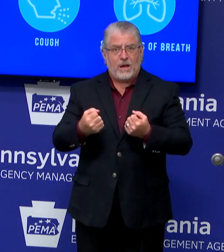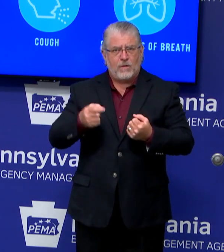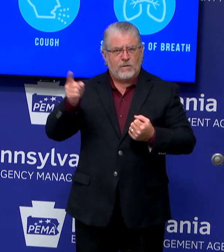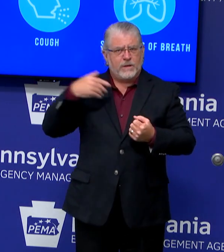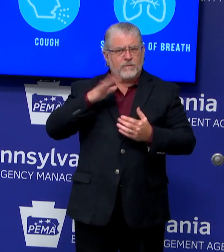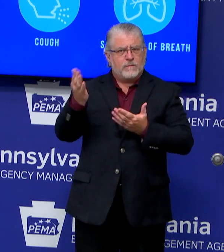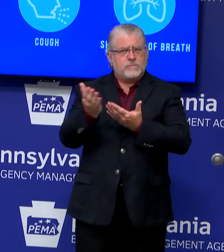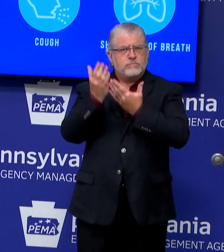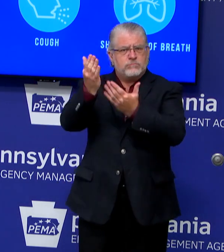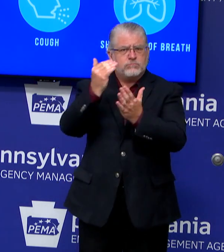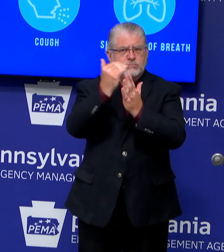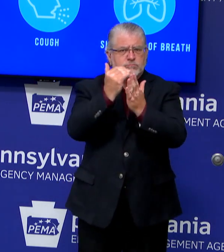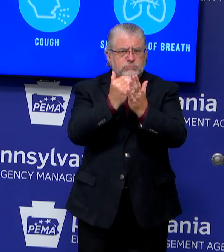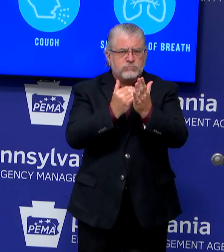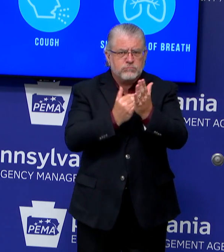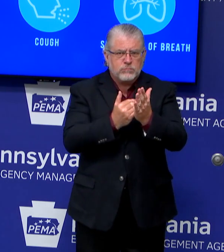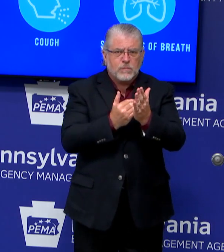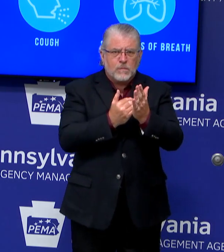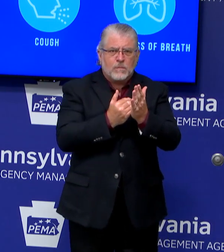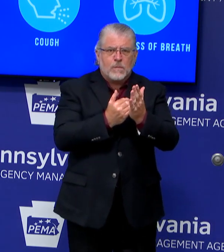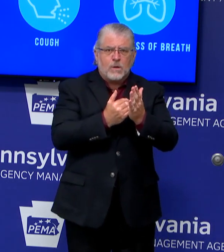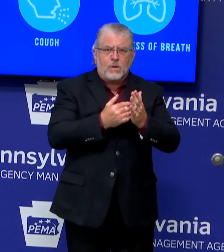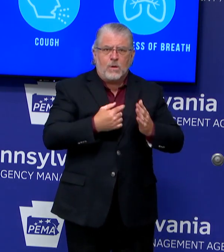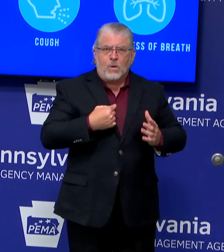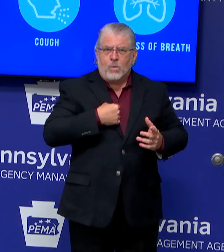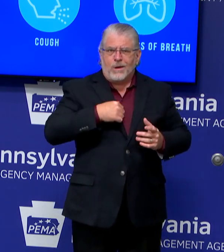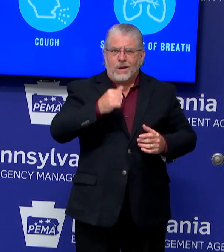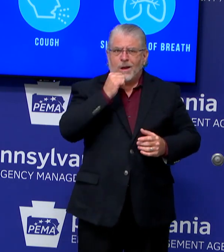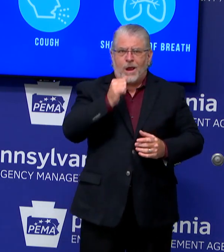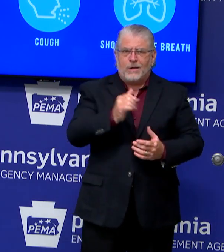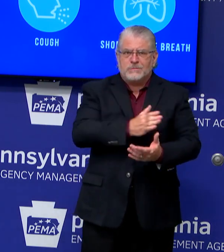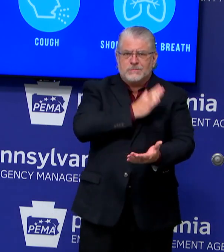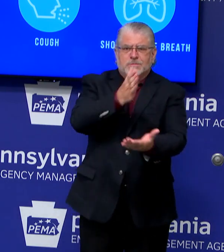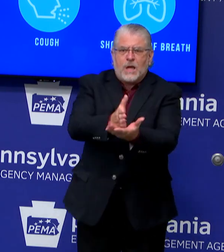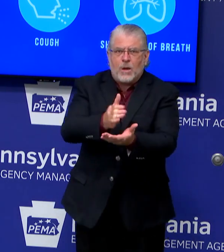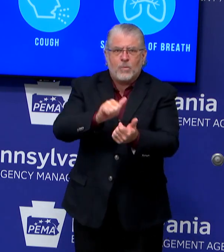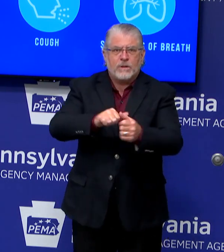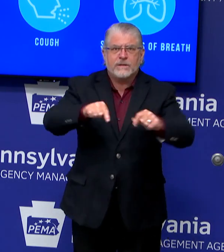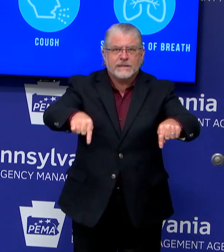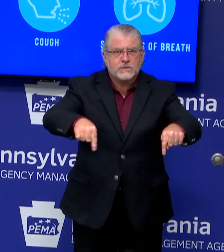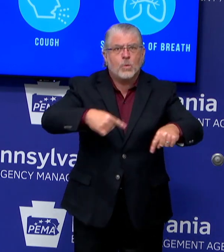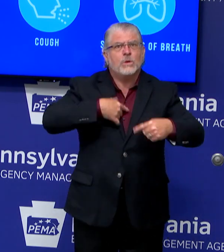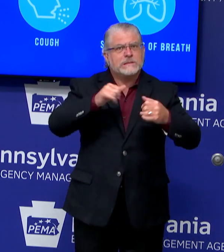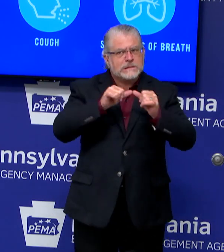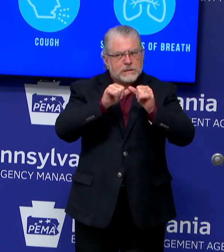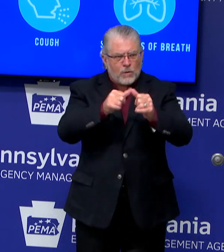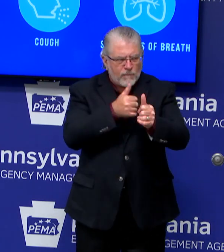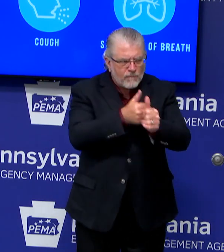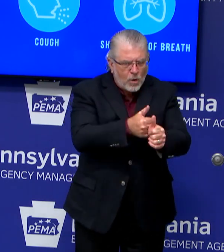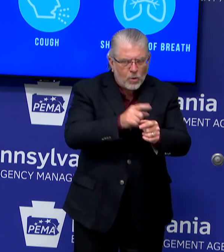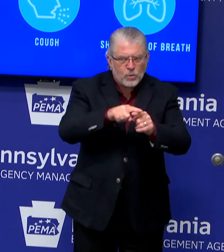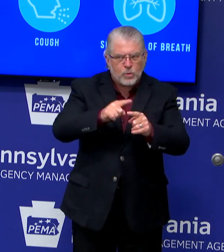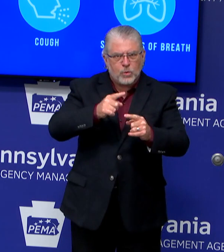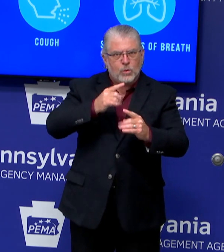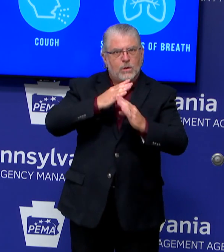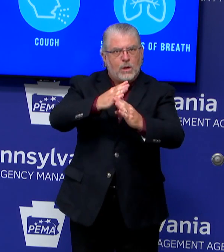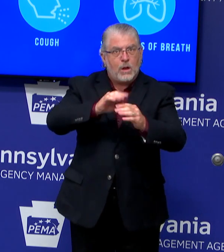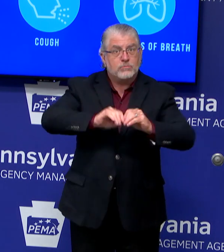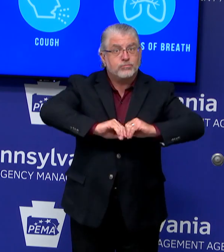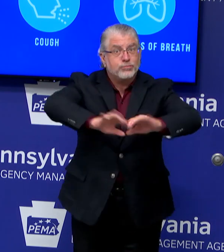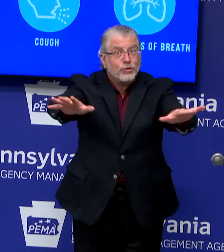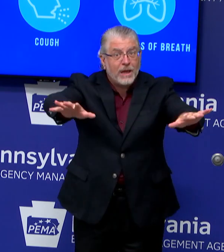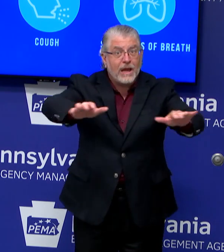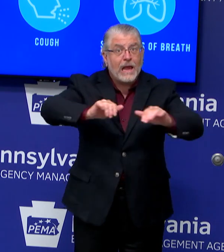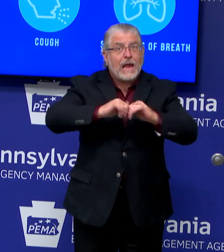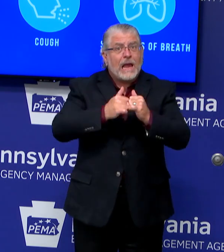even while we resume daily activities. Actually, things like washing hands, that works. Bringing your own water to